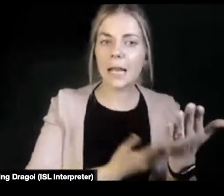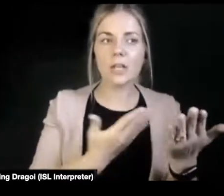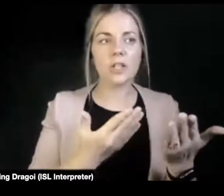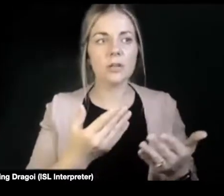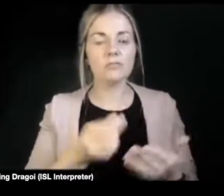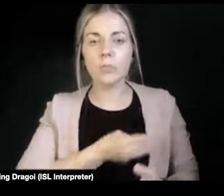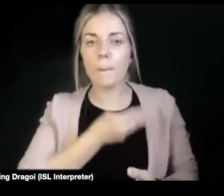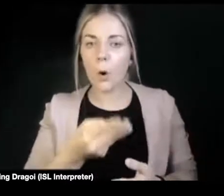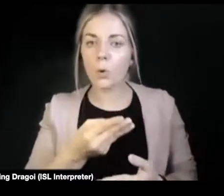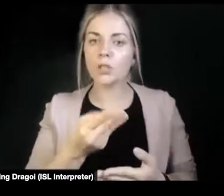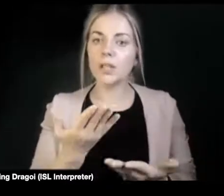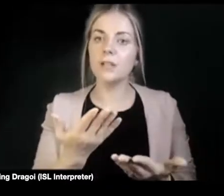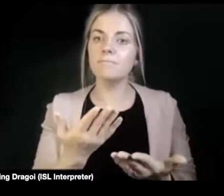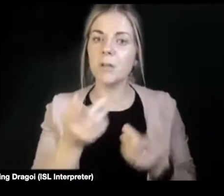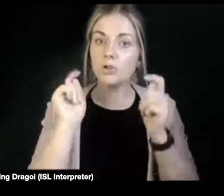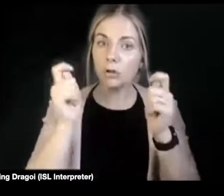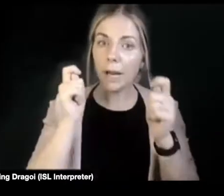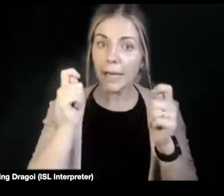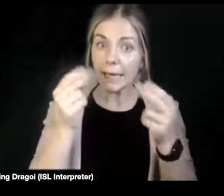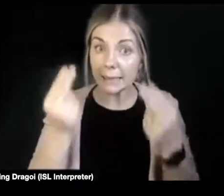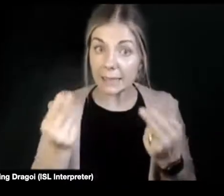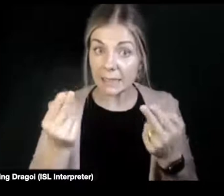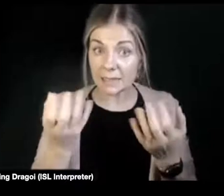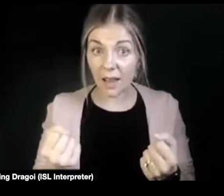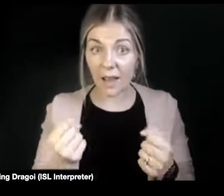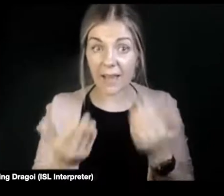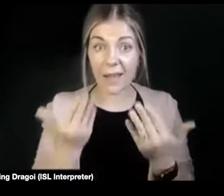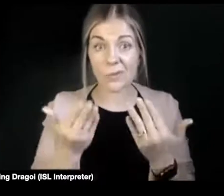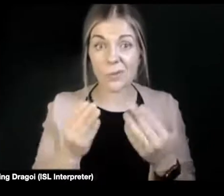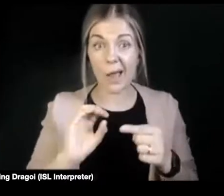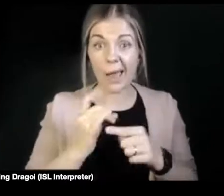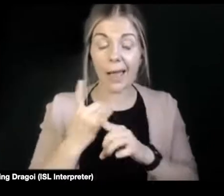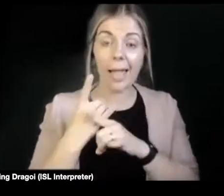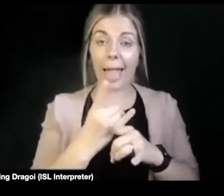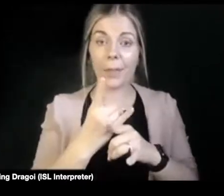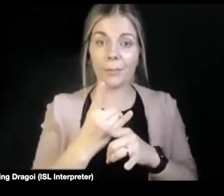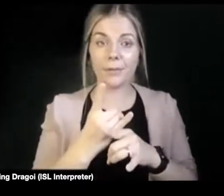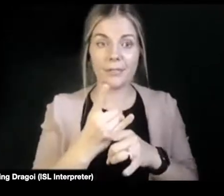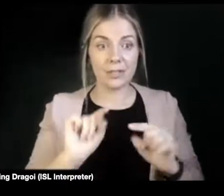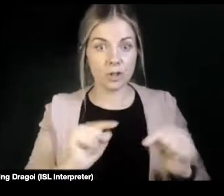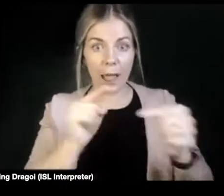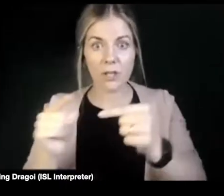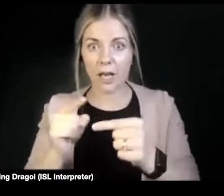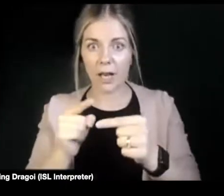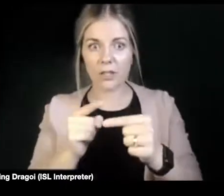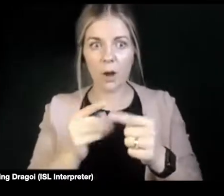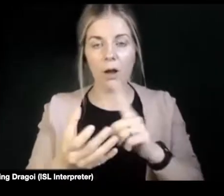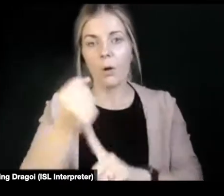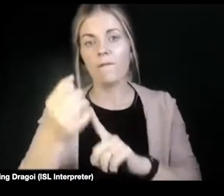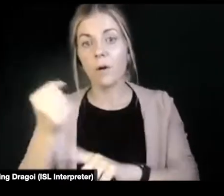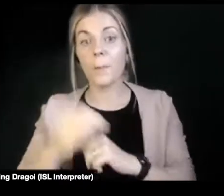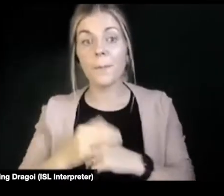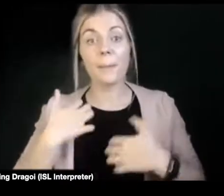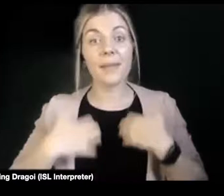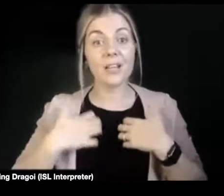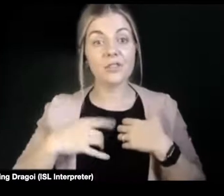and training for and with disabled people? And I'd be interested to hear Jenny's words for there. Jenny makes a